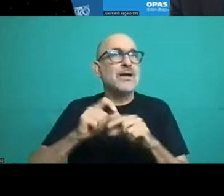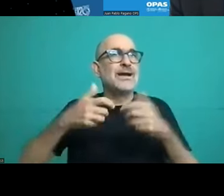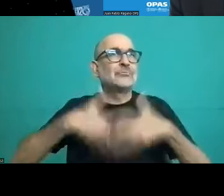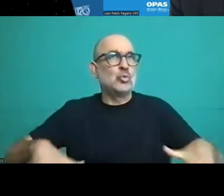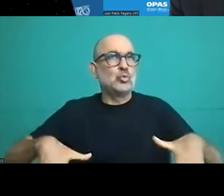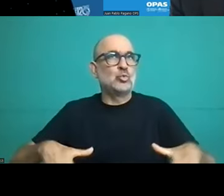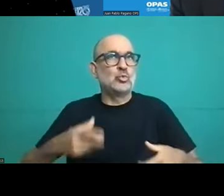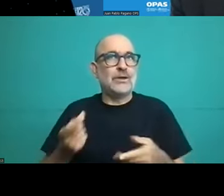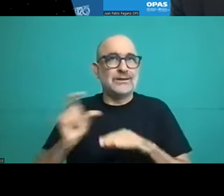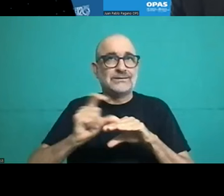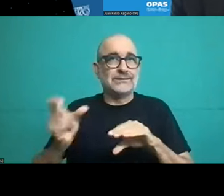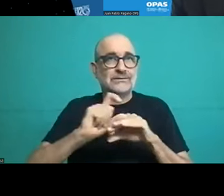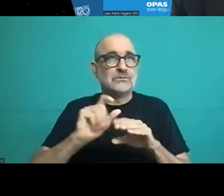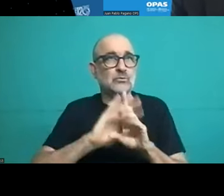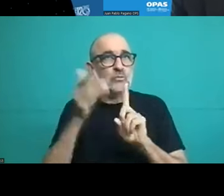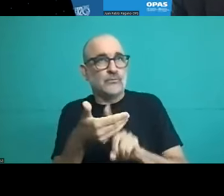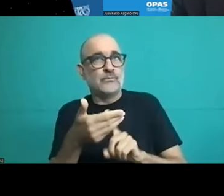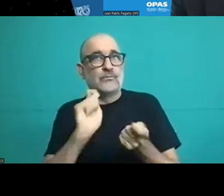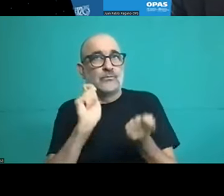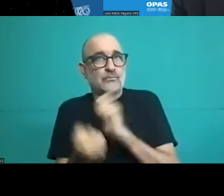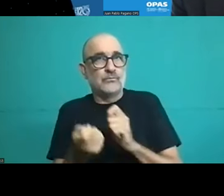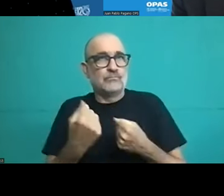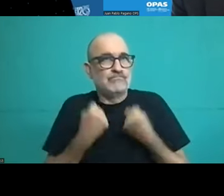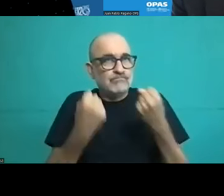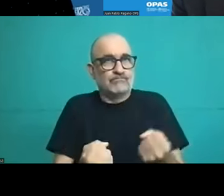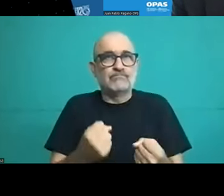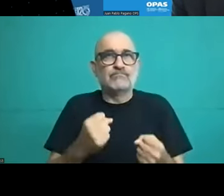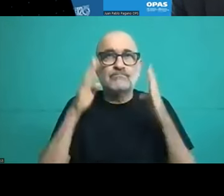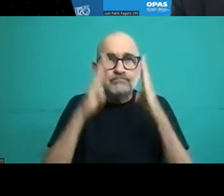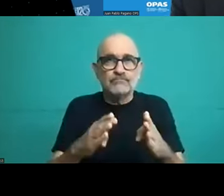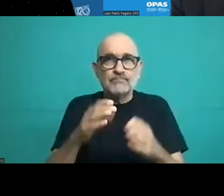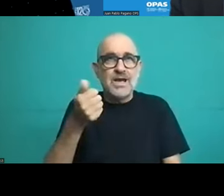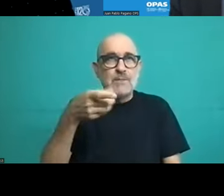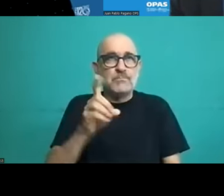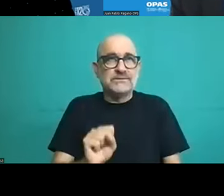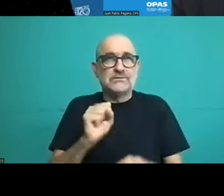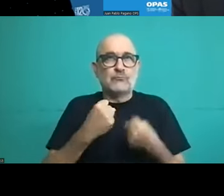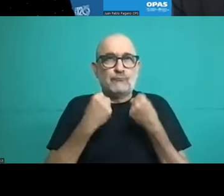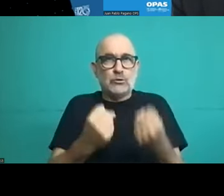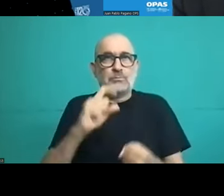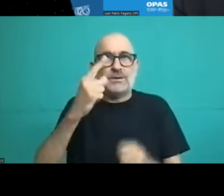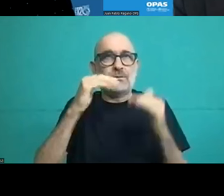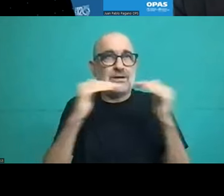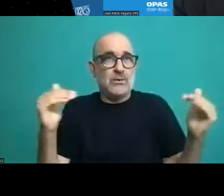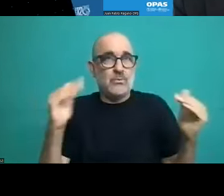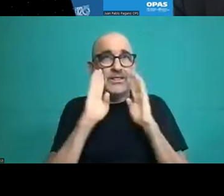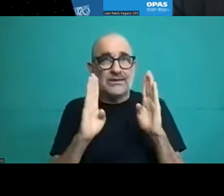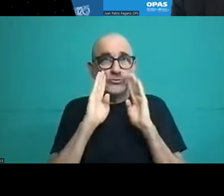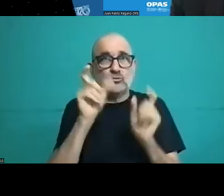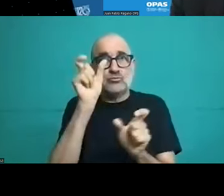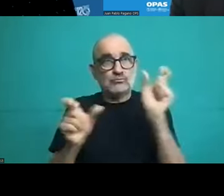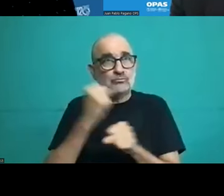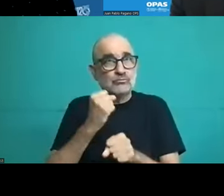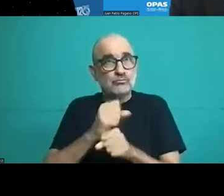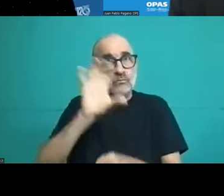as has been discussed by our colleagues from various countries. So why do we want to identify these mechanisms? Because